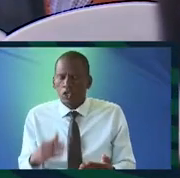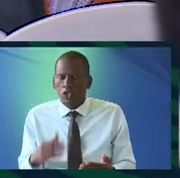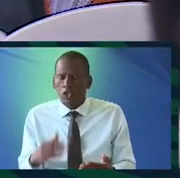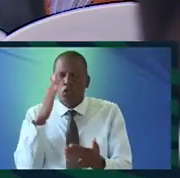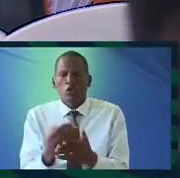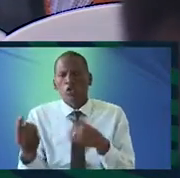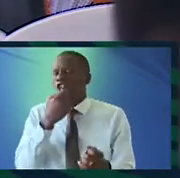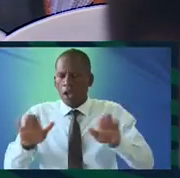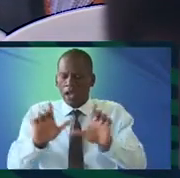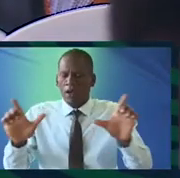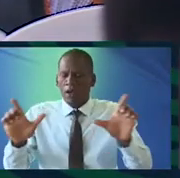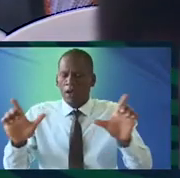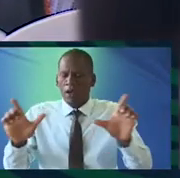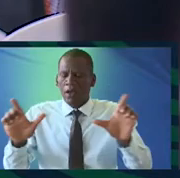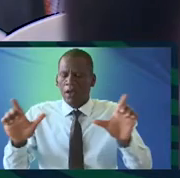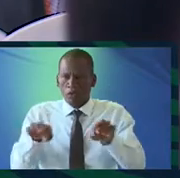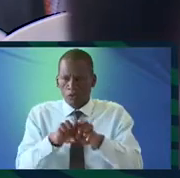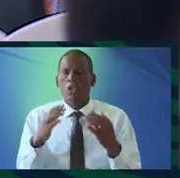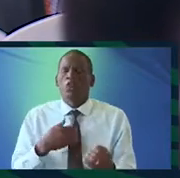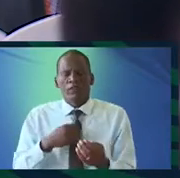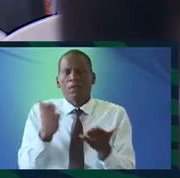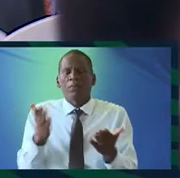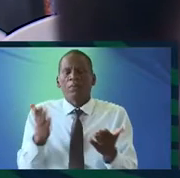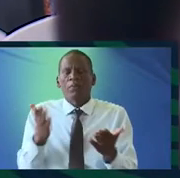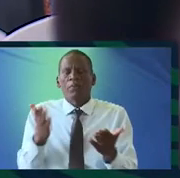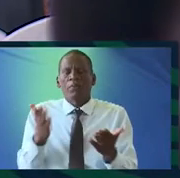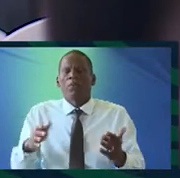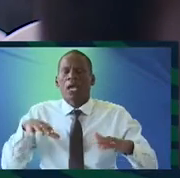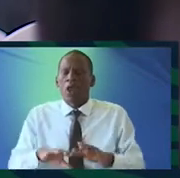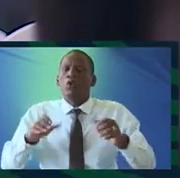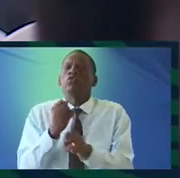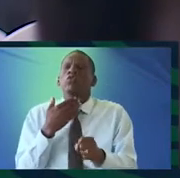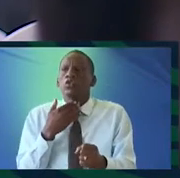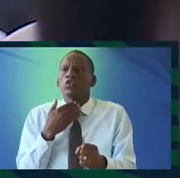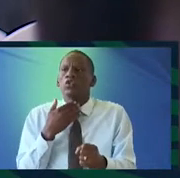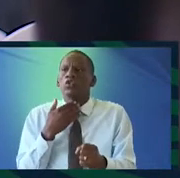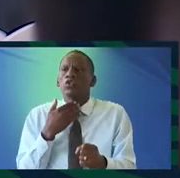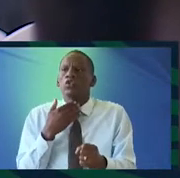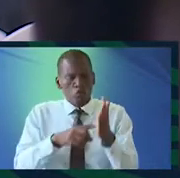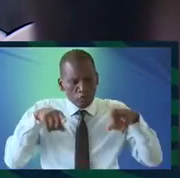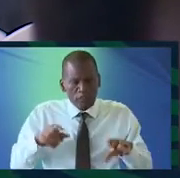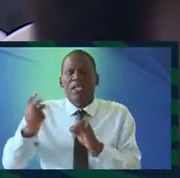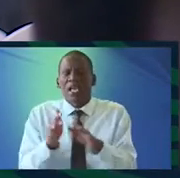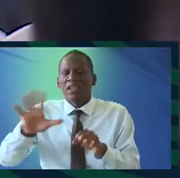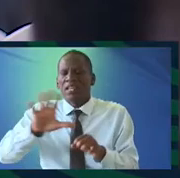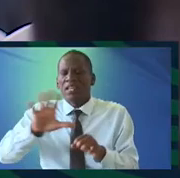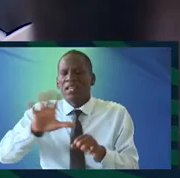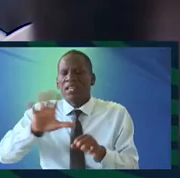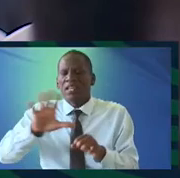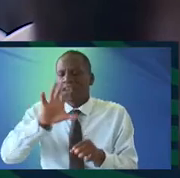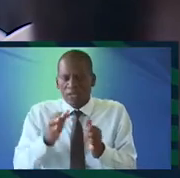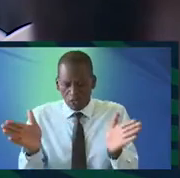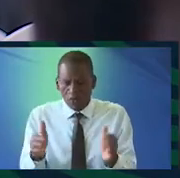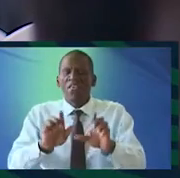actually speak Doluo okay so there's an element of how do you want to project yourself in Kenya and in Africa